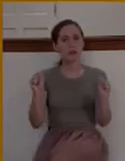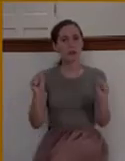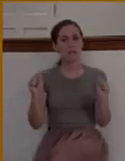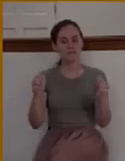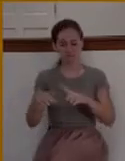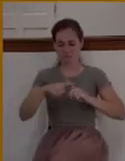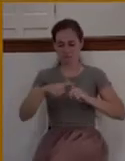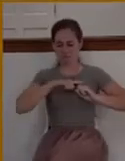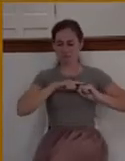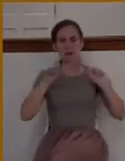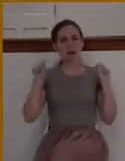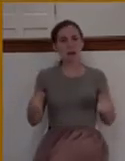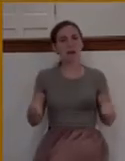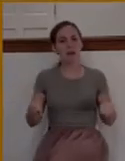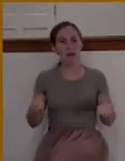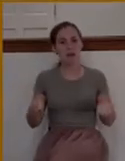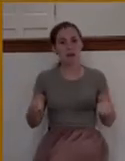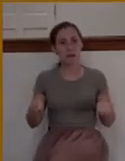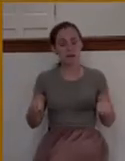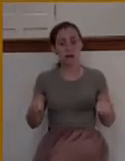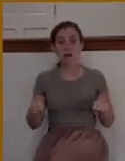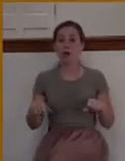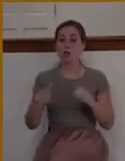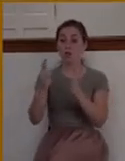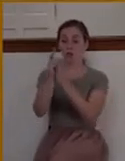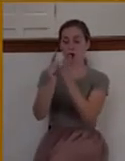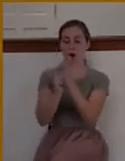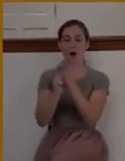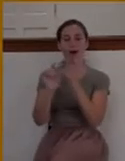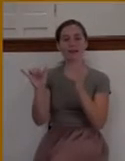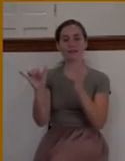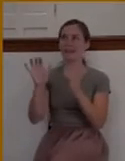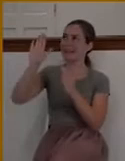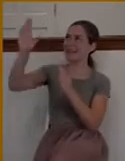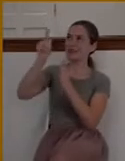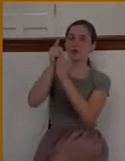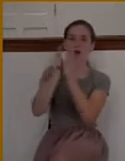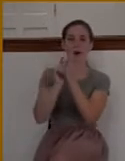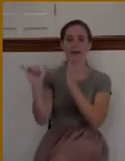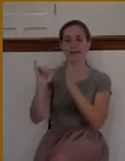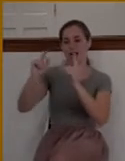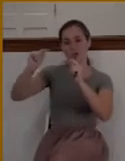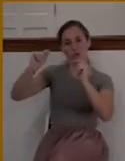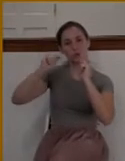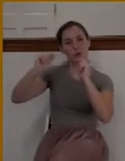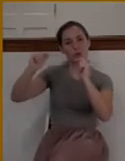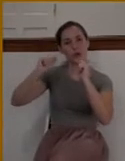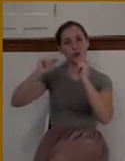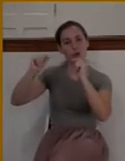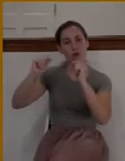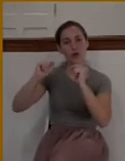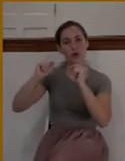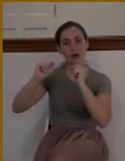tutor that leads us to Christ, that shows us our need,